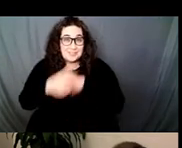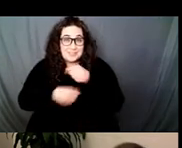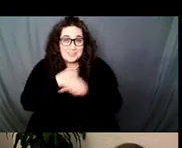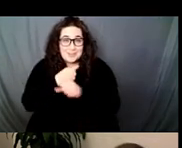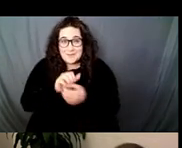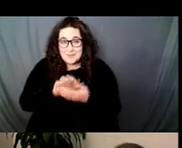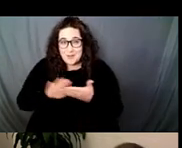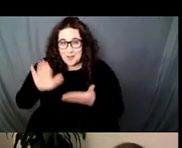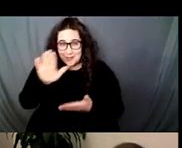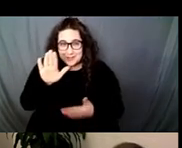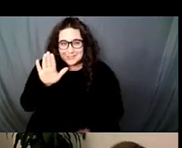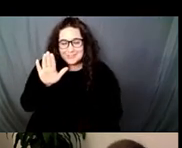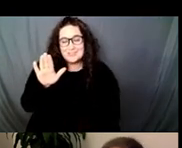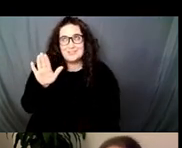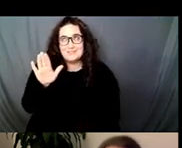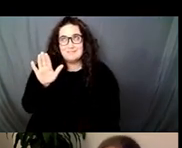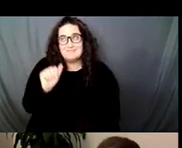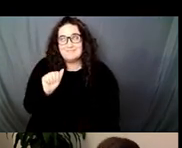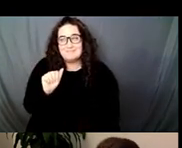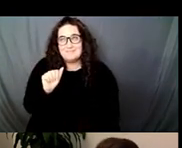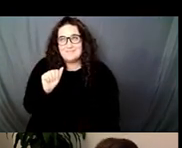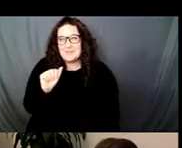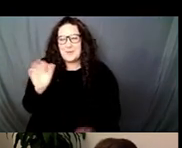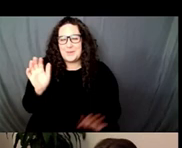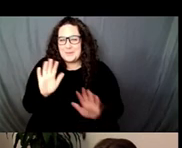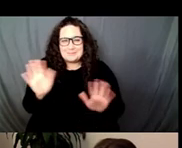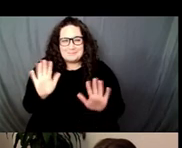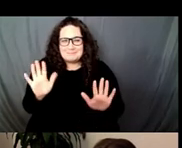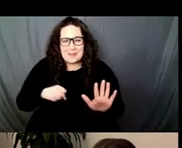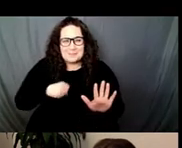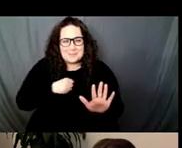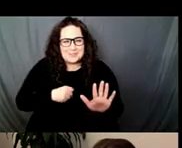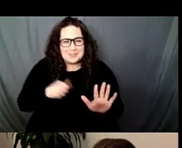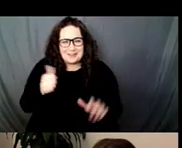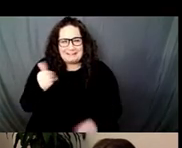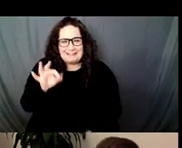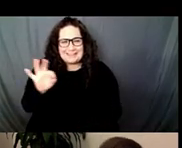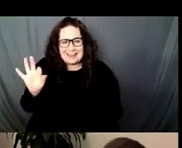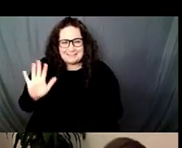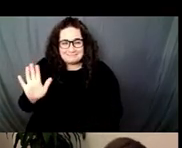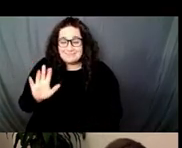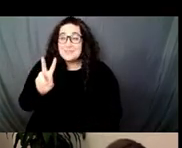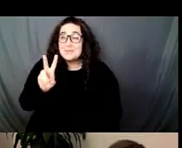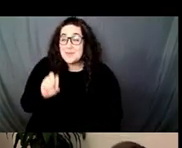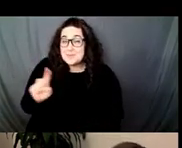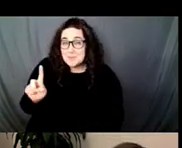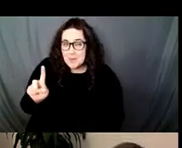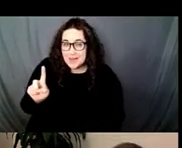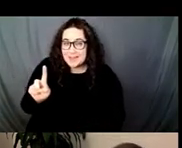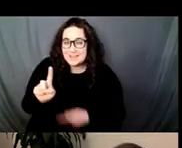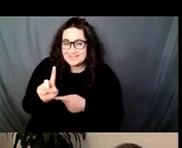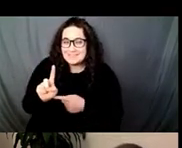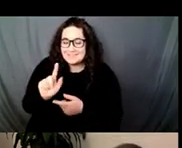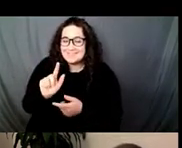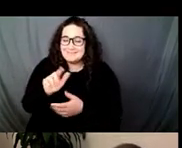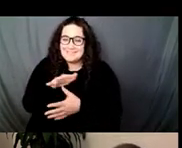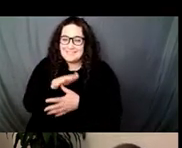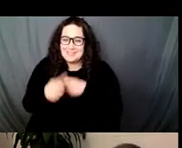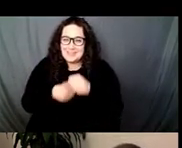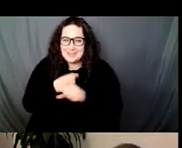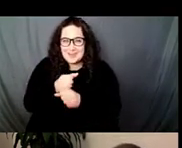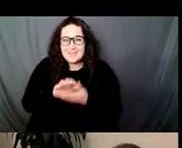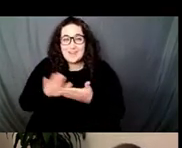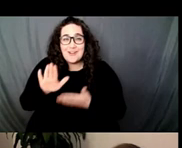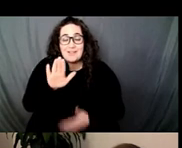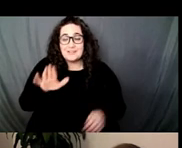made myself younger than I am, older than I am, that was 2001. A group of students of color and I refused to let the school's photographers capture us in